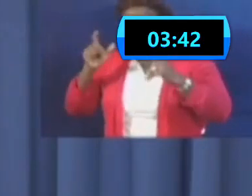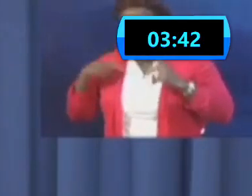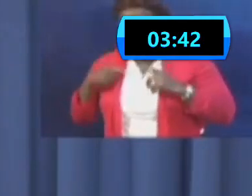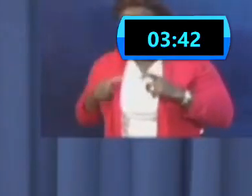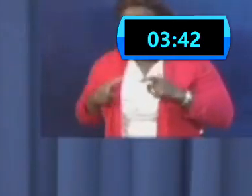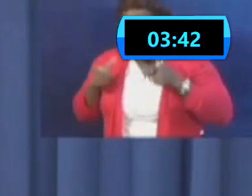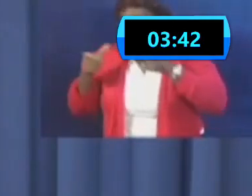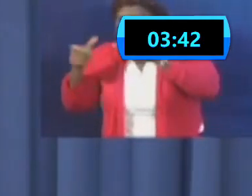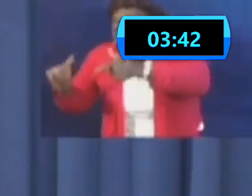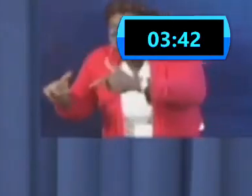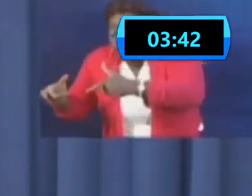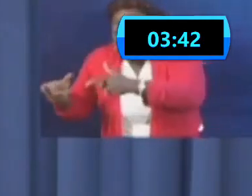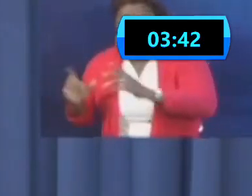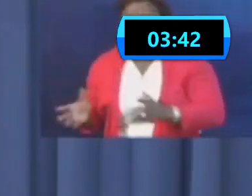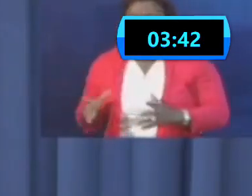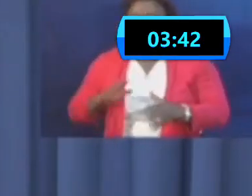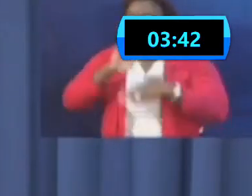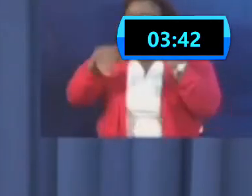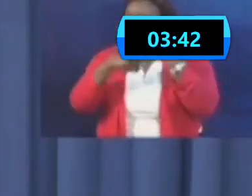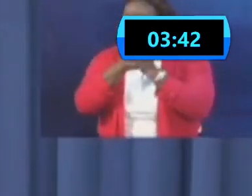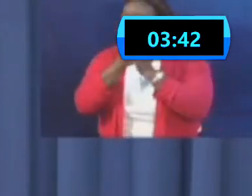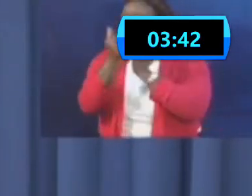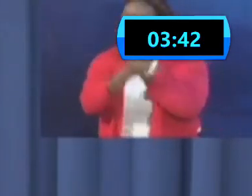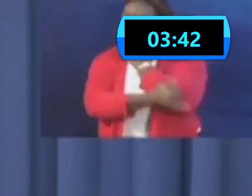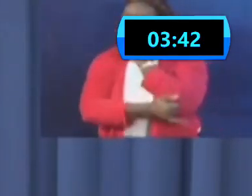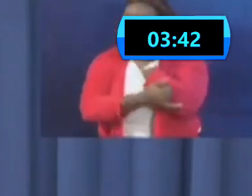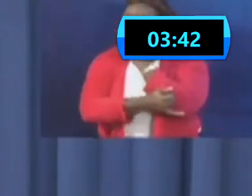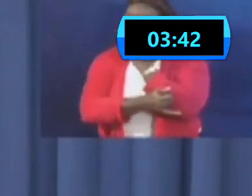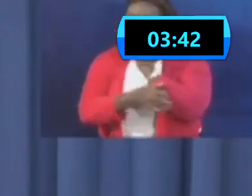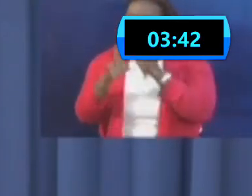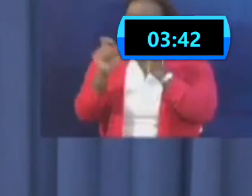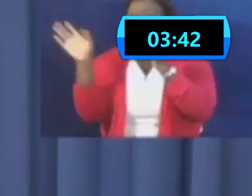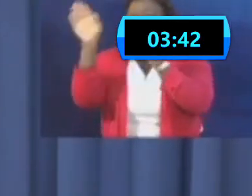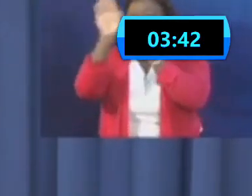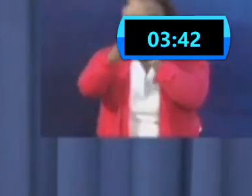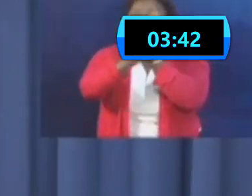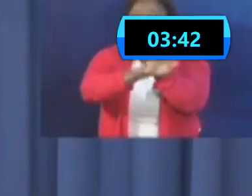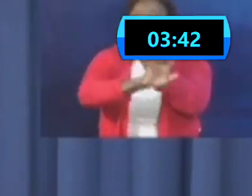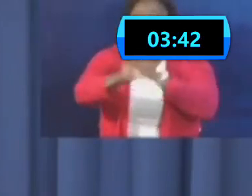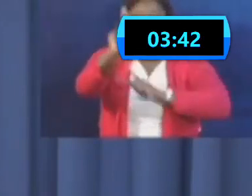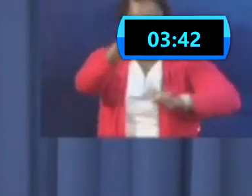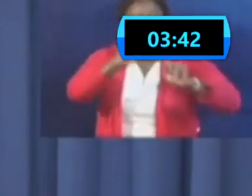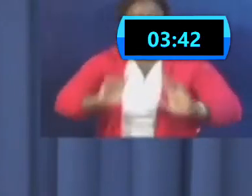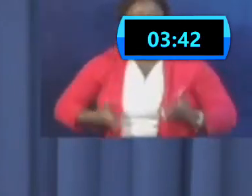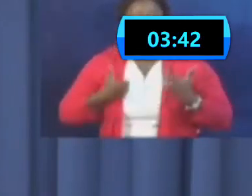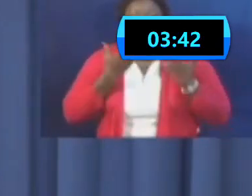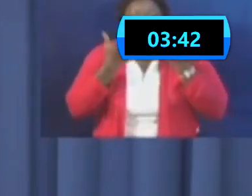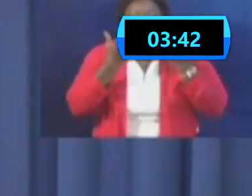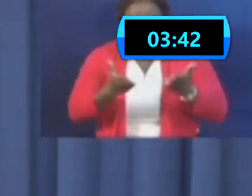all countries make these decisions to protect their populations and we have to live with it.